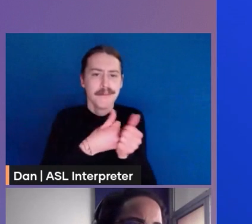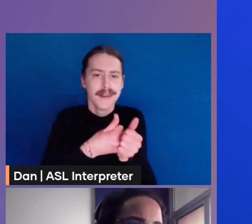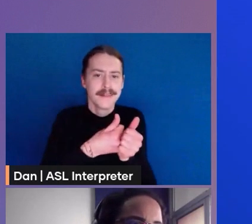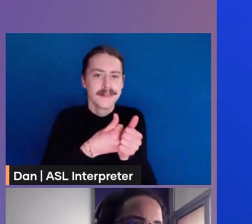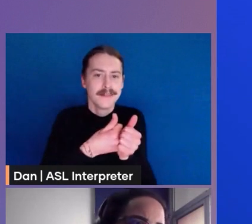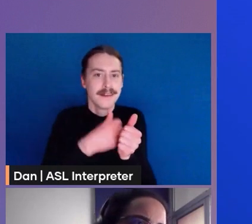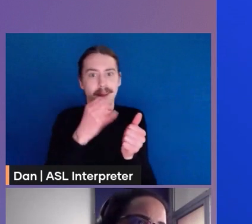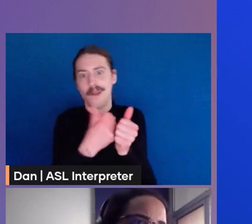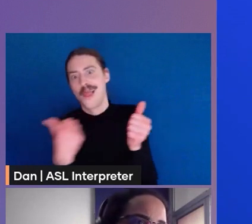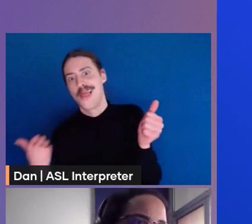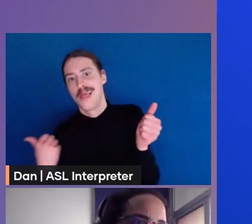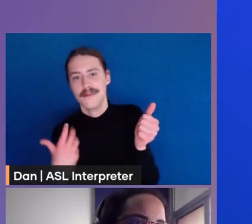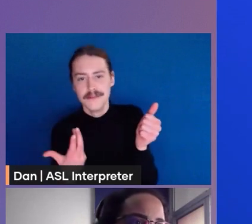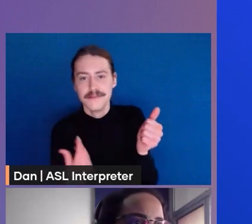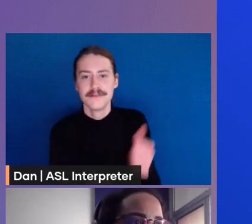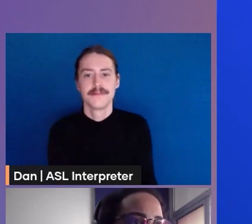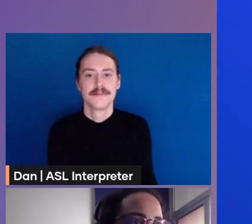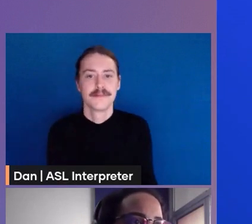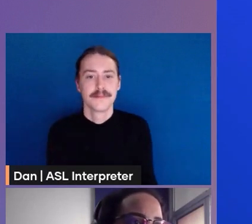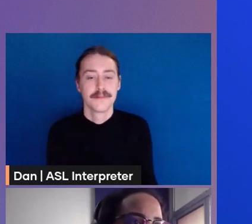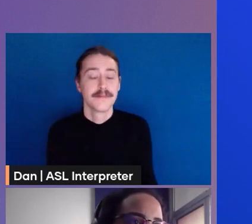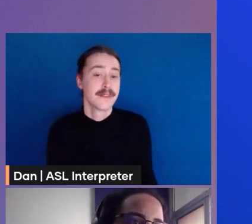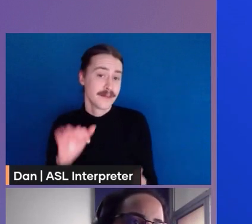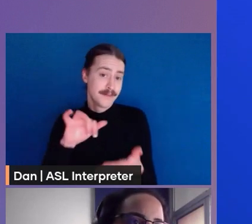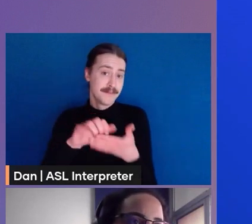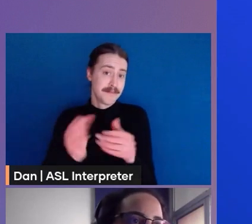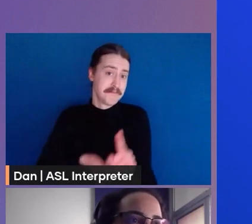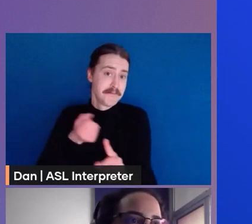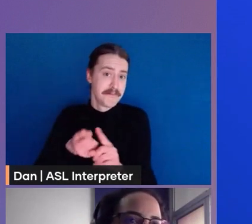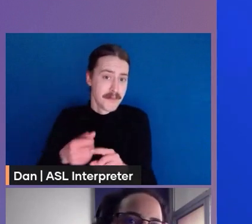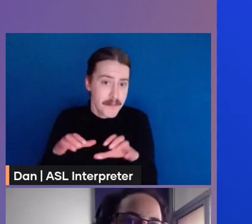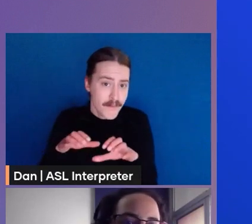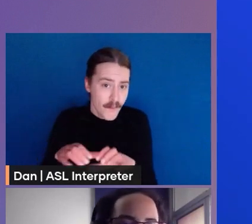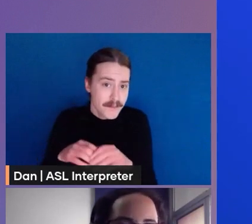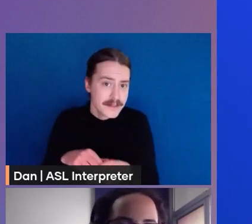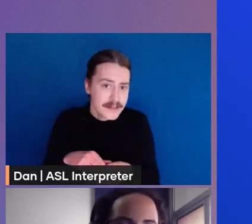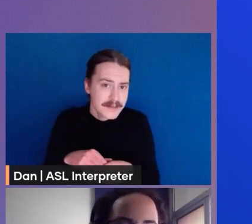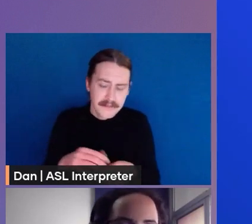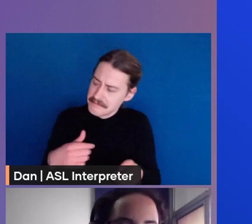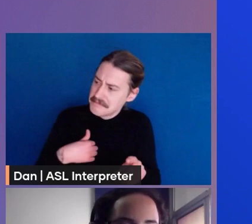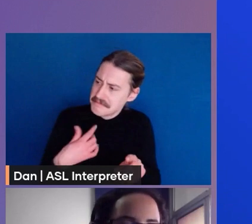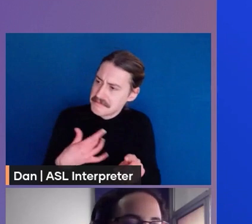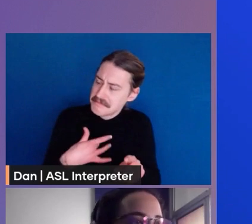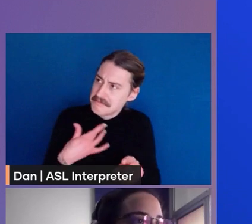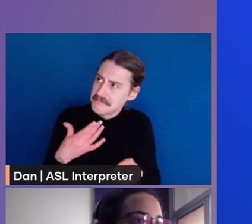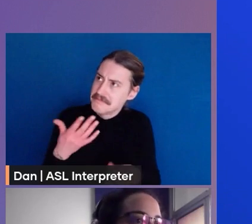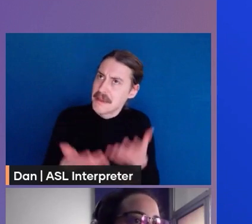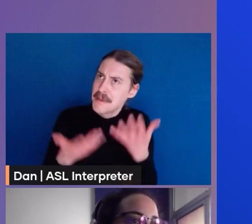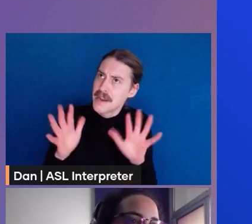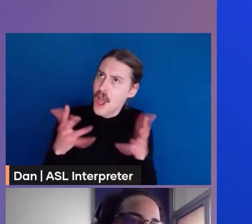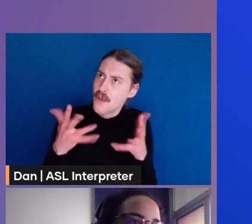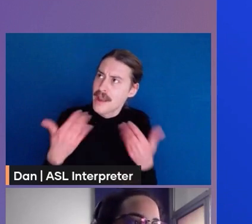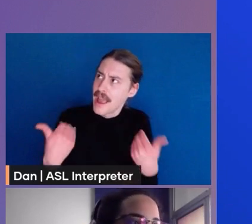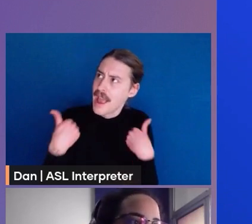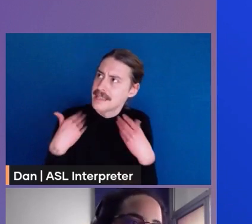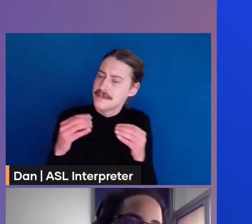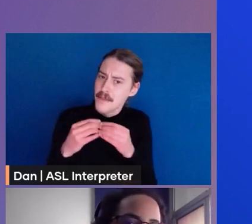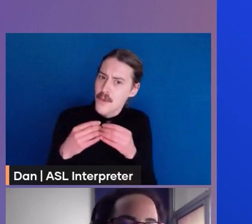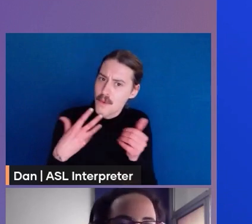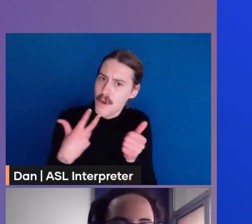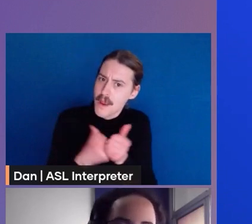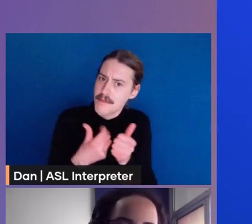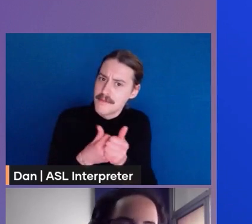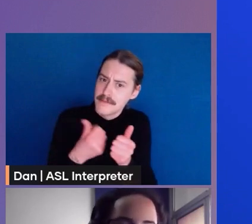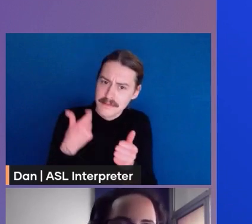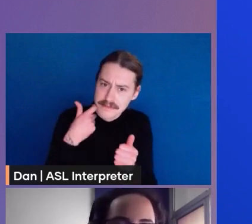this screenshot the last comment on the vpc model was january 24 but probably already has more because that's